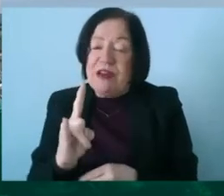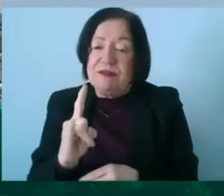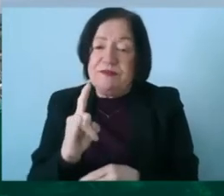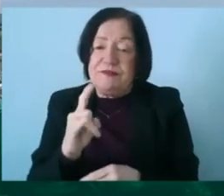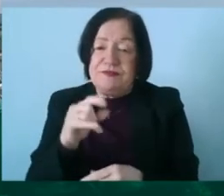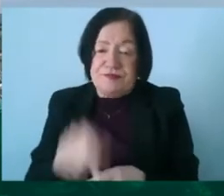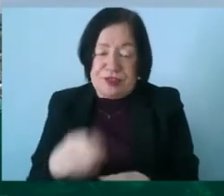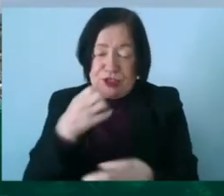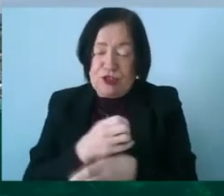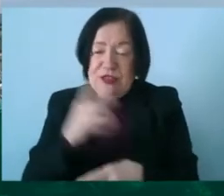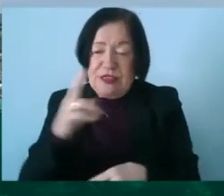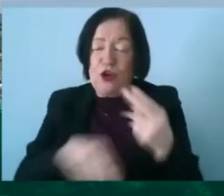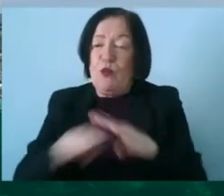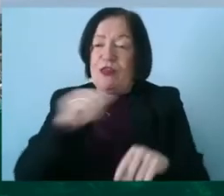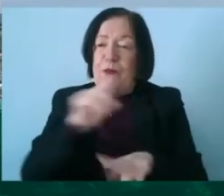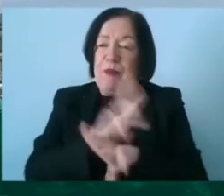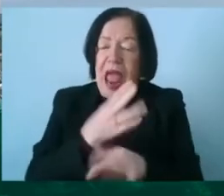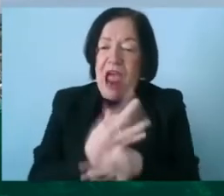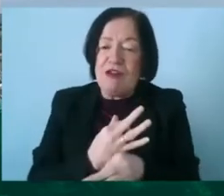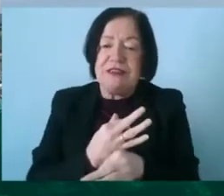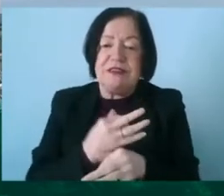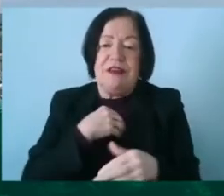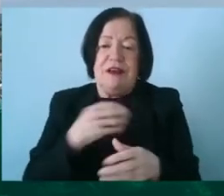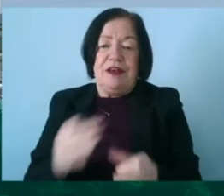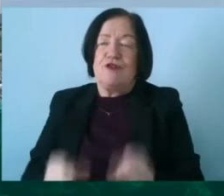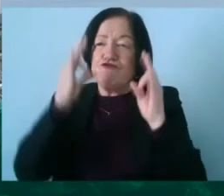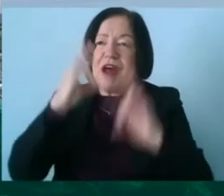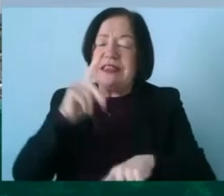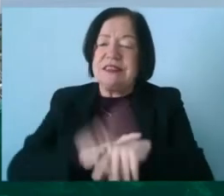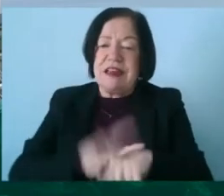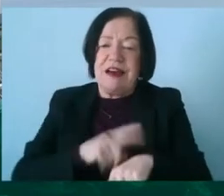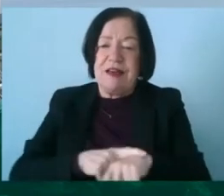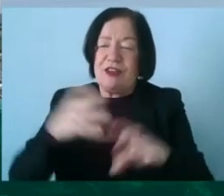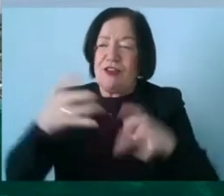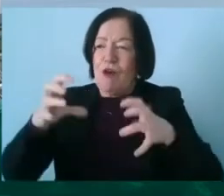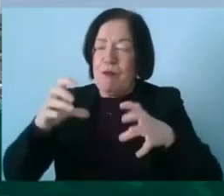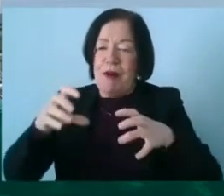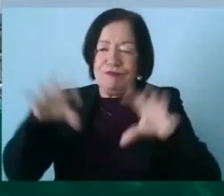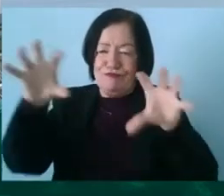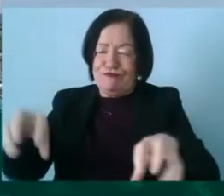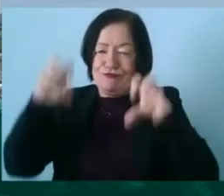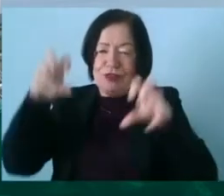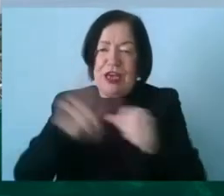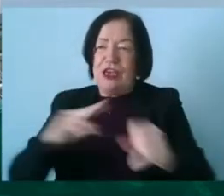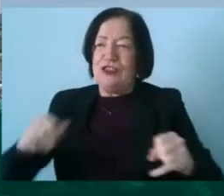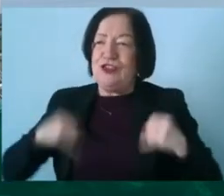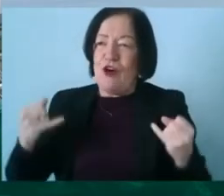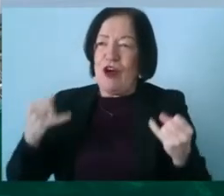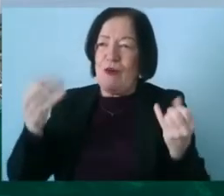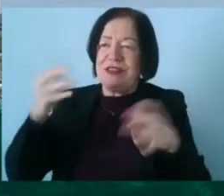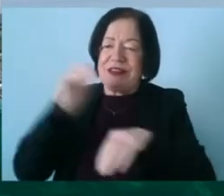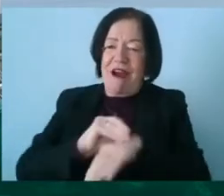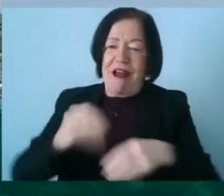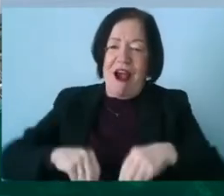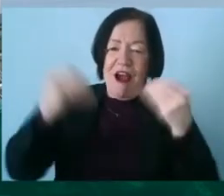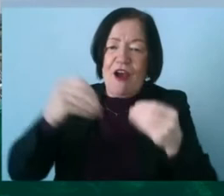can come with their parents to have great times at football stadium enjoy the the show that's on offer go out